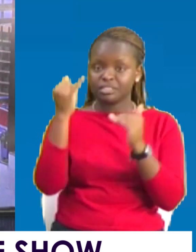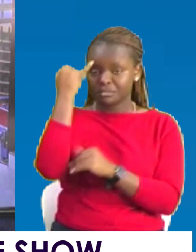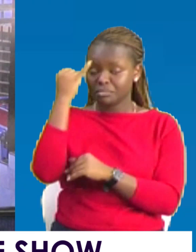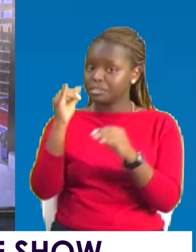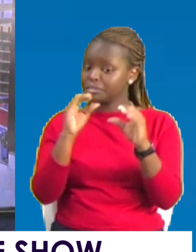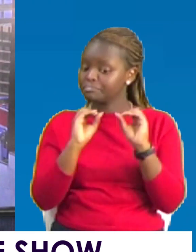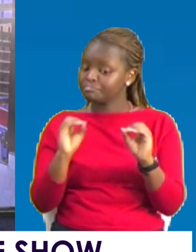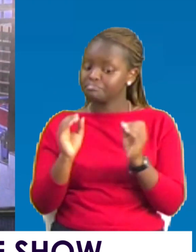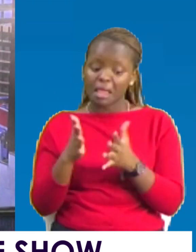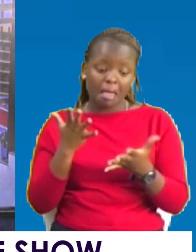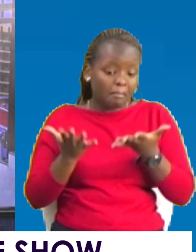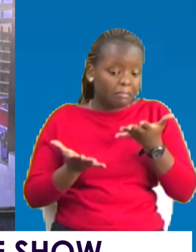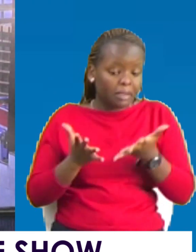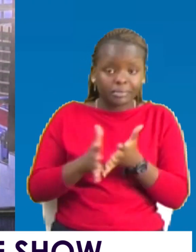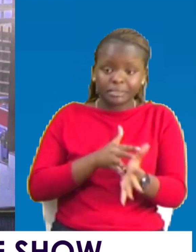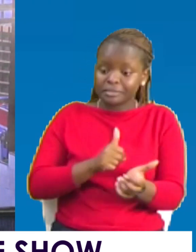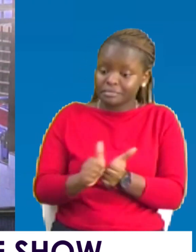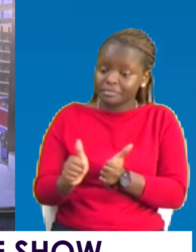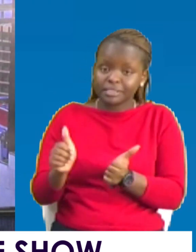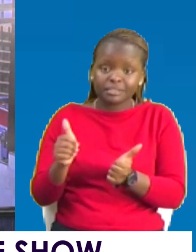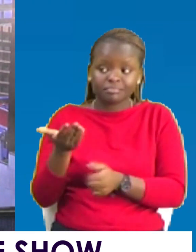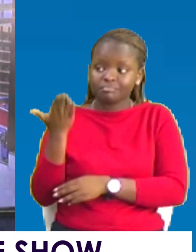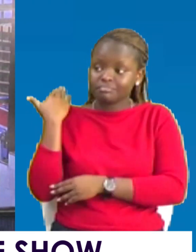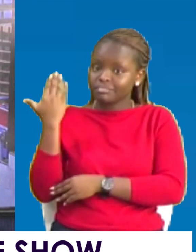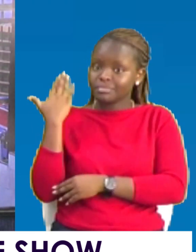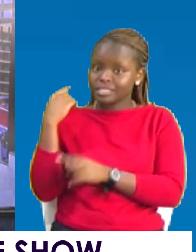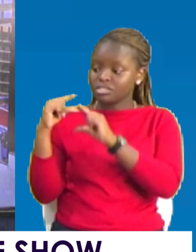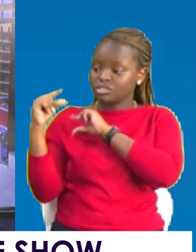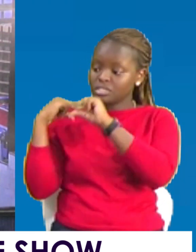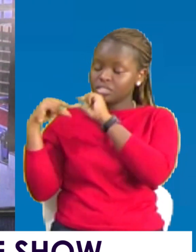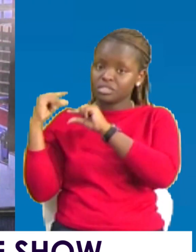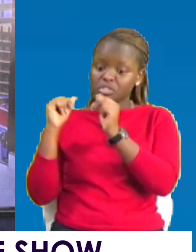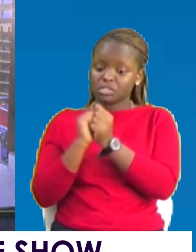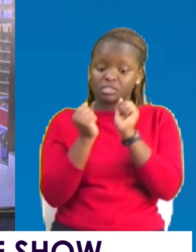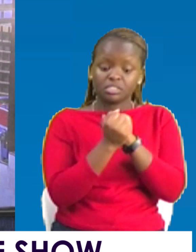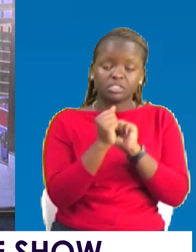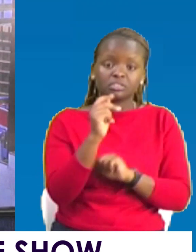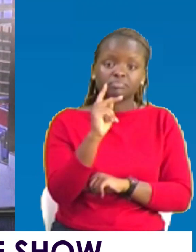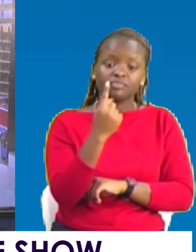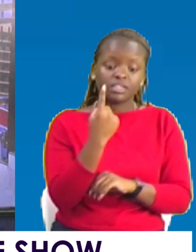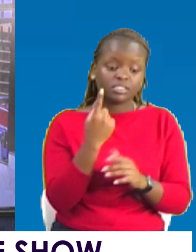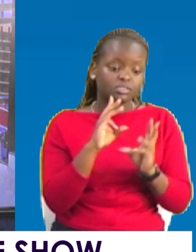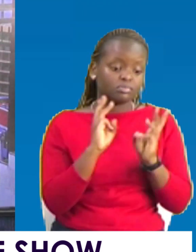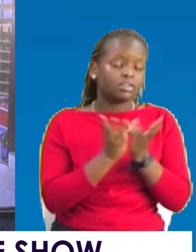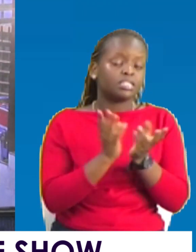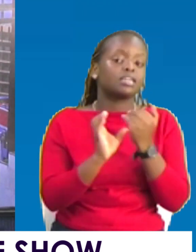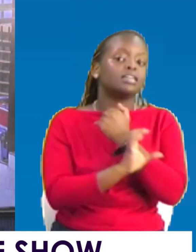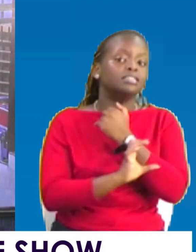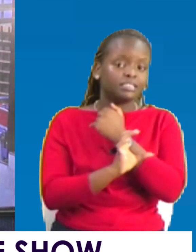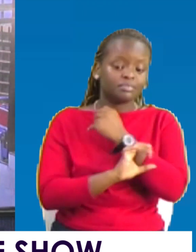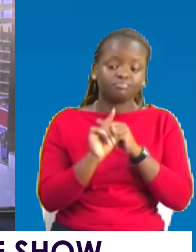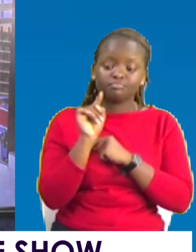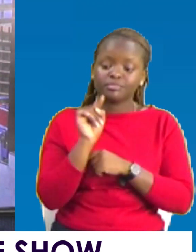may have been defeated in the past generations to transform this country into a first world. But guess what? This